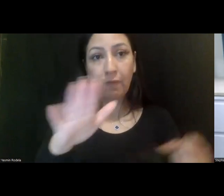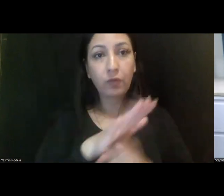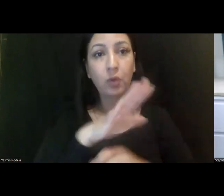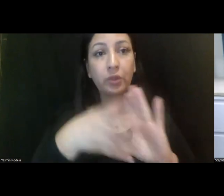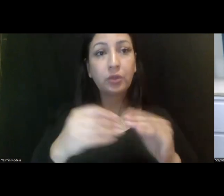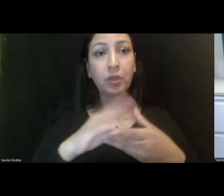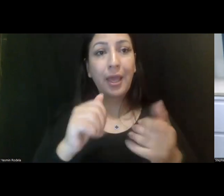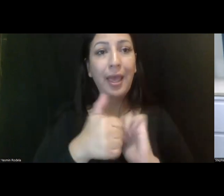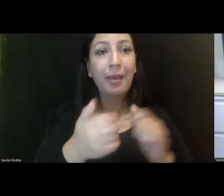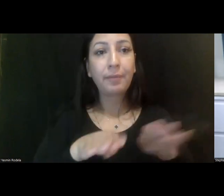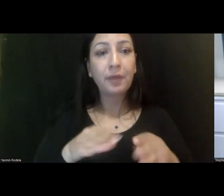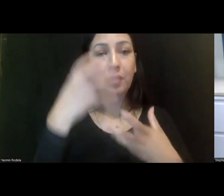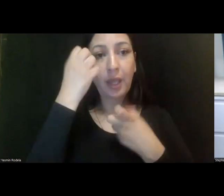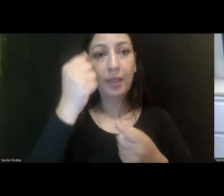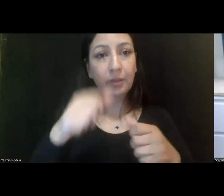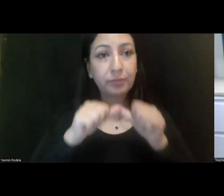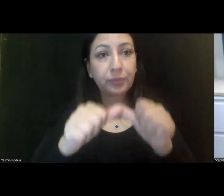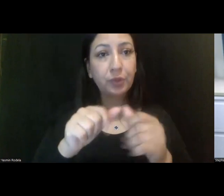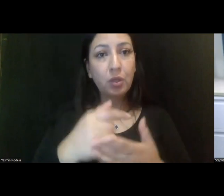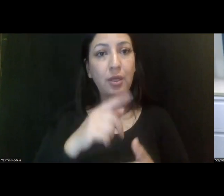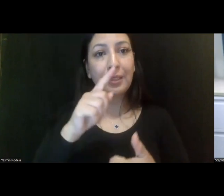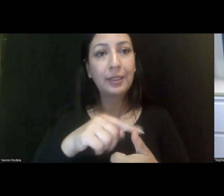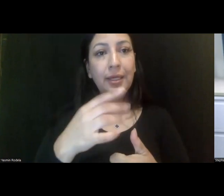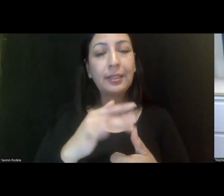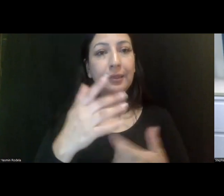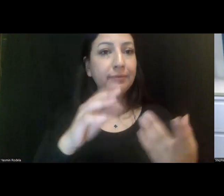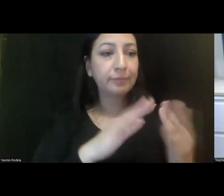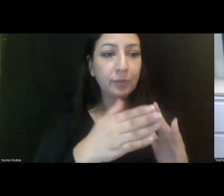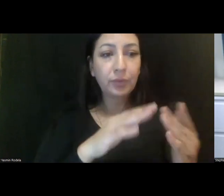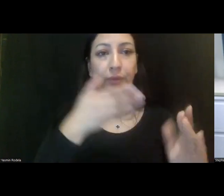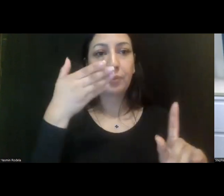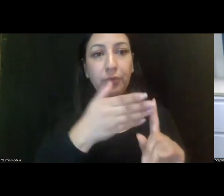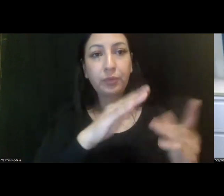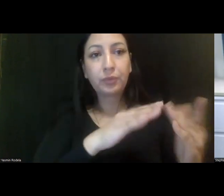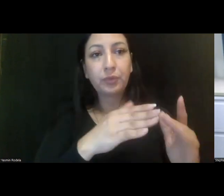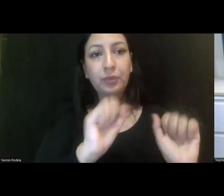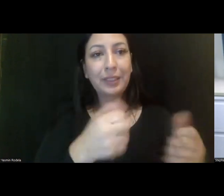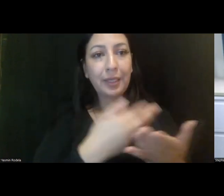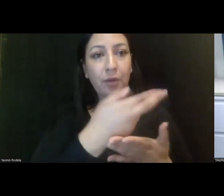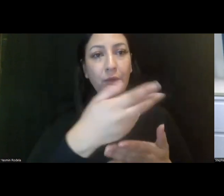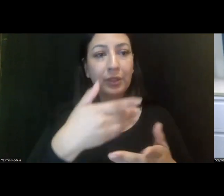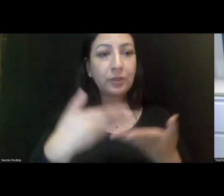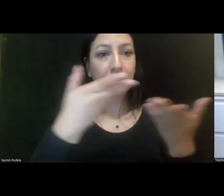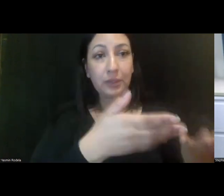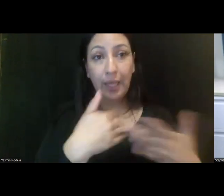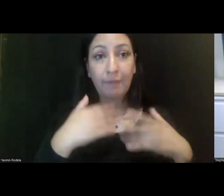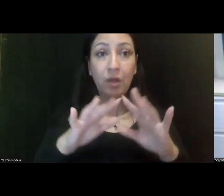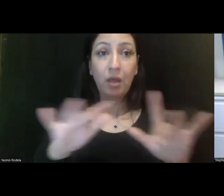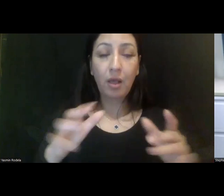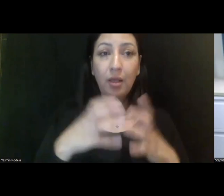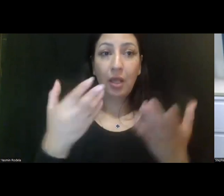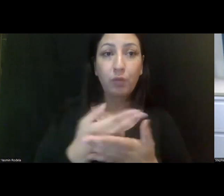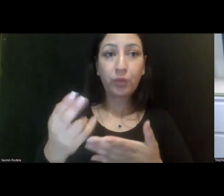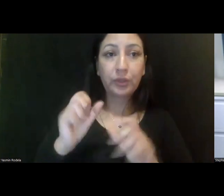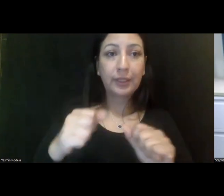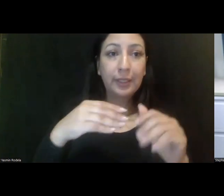of how the behavioral health continuum in one particular community or county is being resourced. Um, are there a lot of resources going